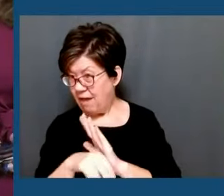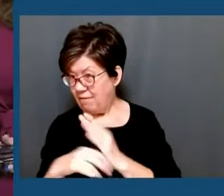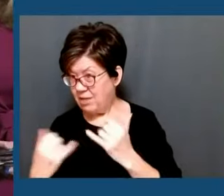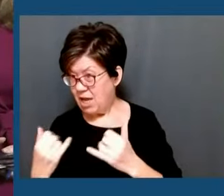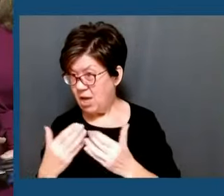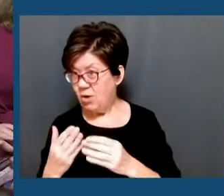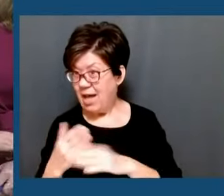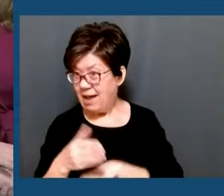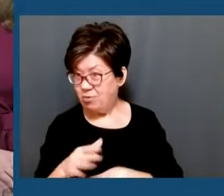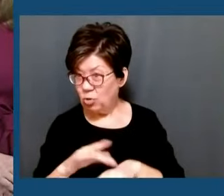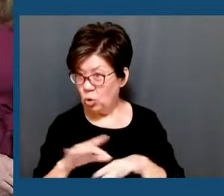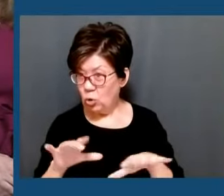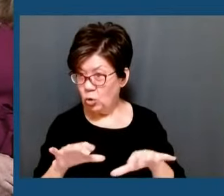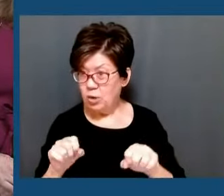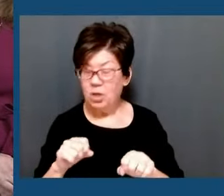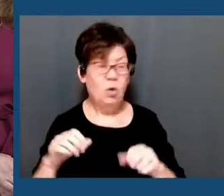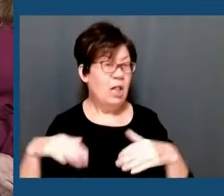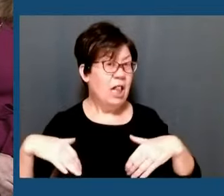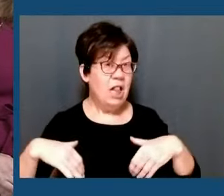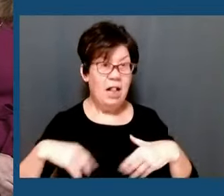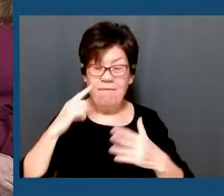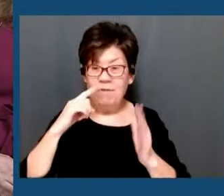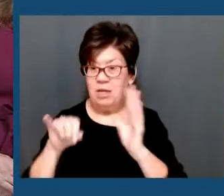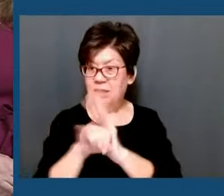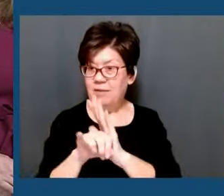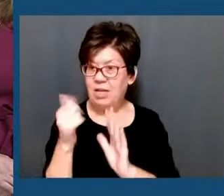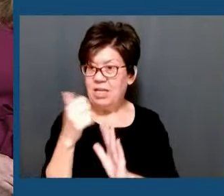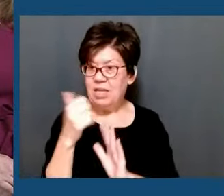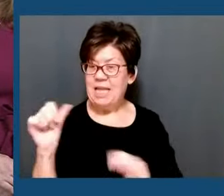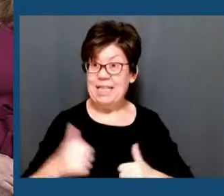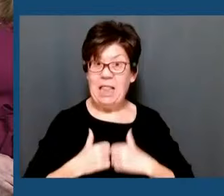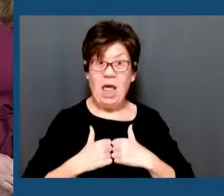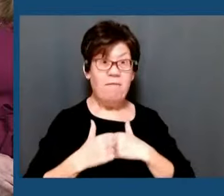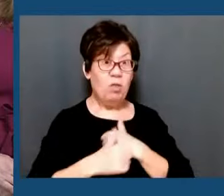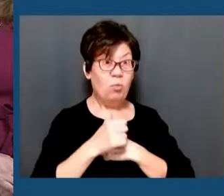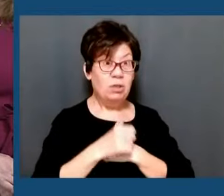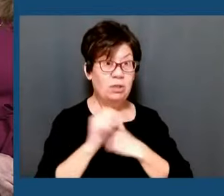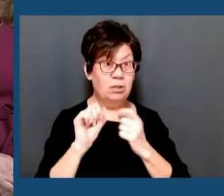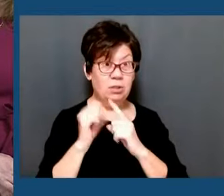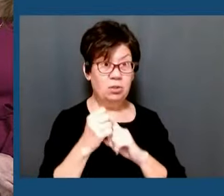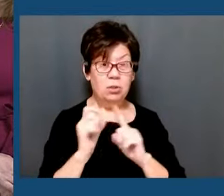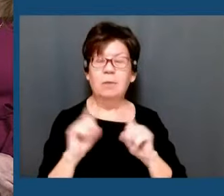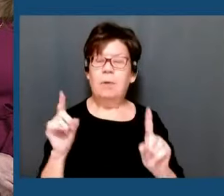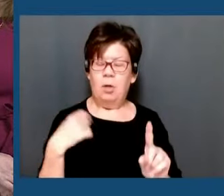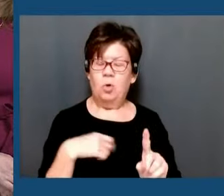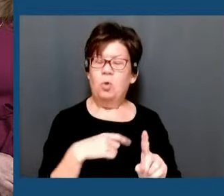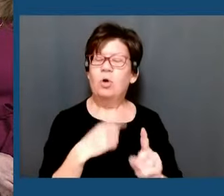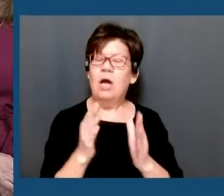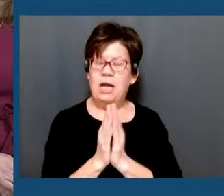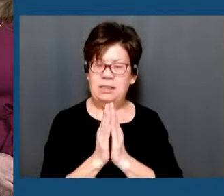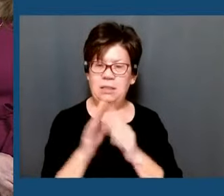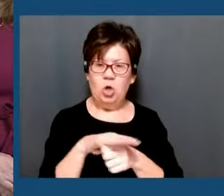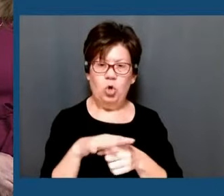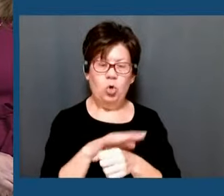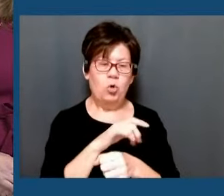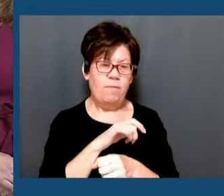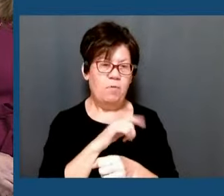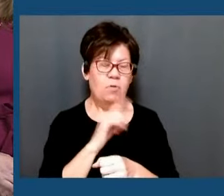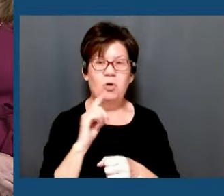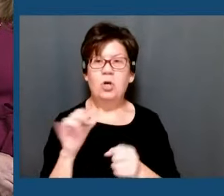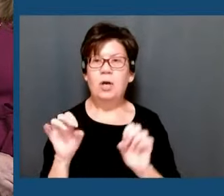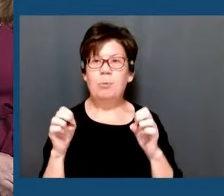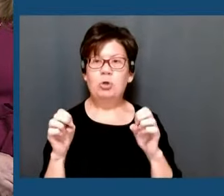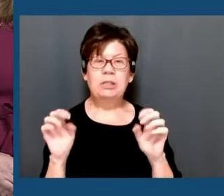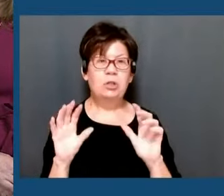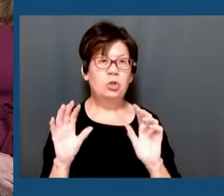identified any life-threatening situations, but we are certainly asking our local law enforcement and emergency services teams